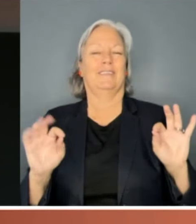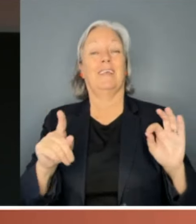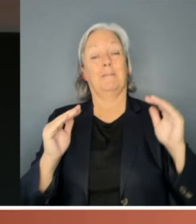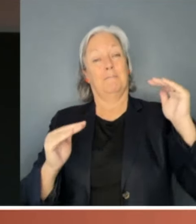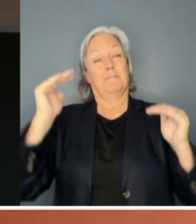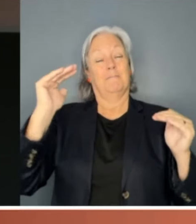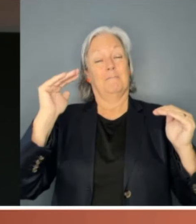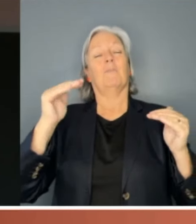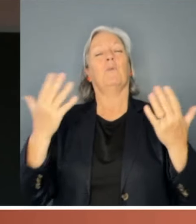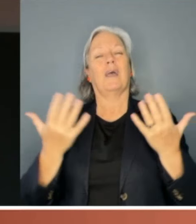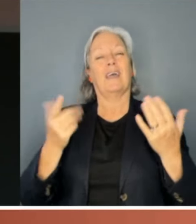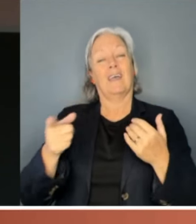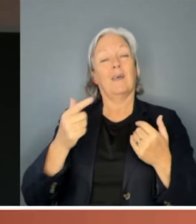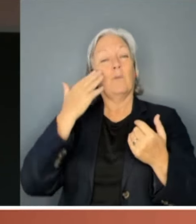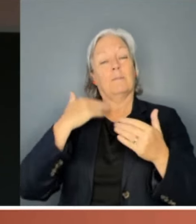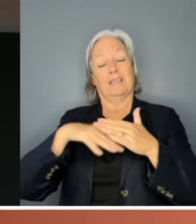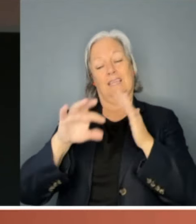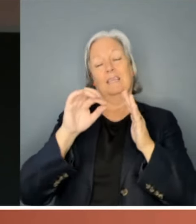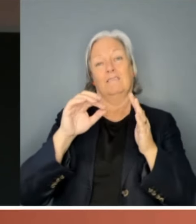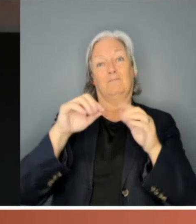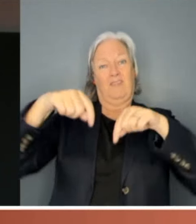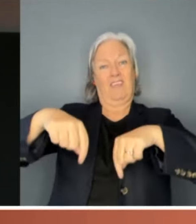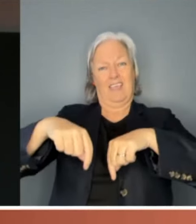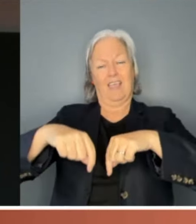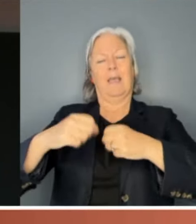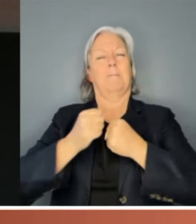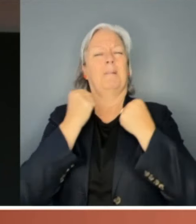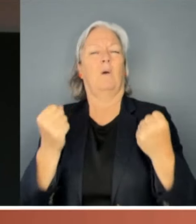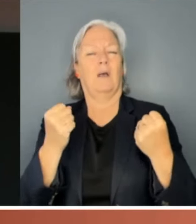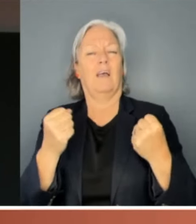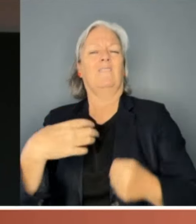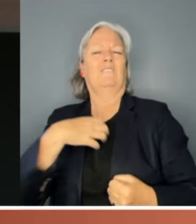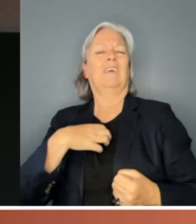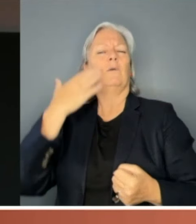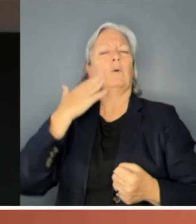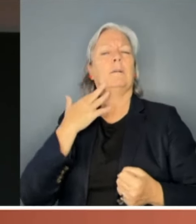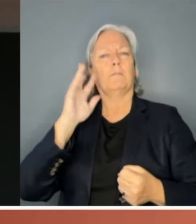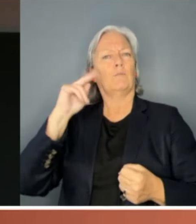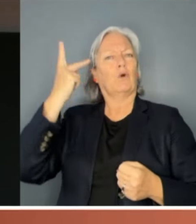in places of power and is fearful of women's political progress.